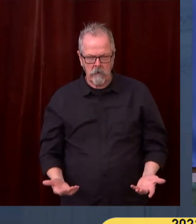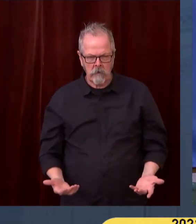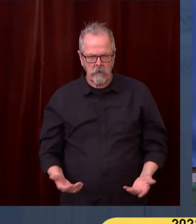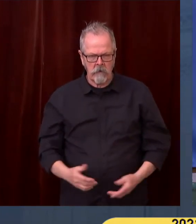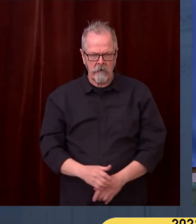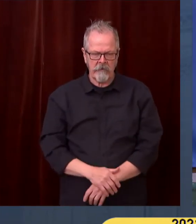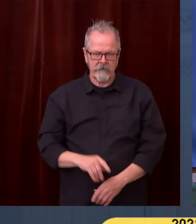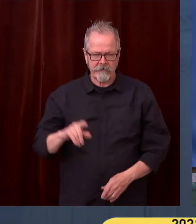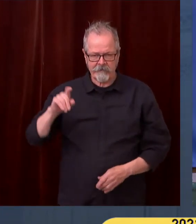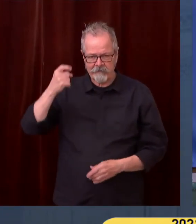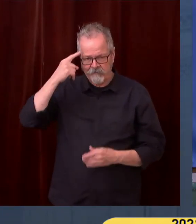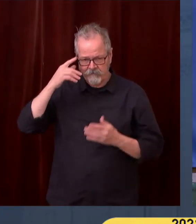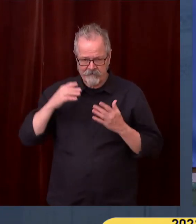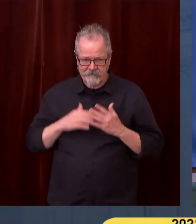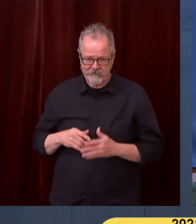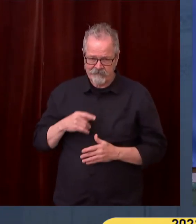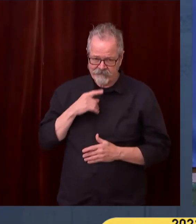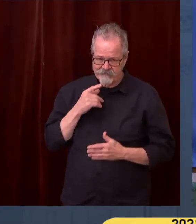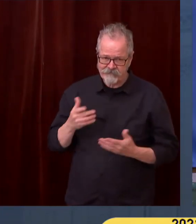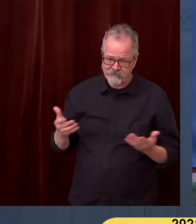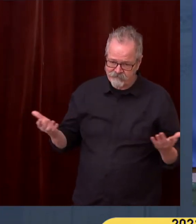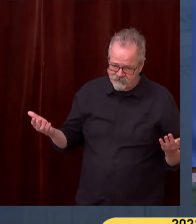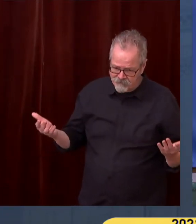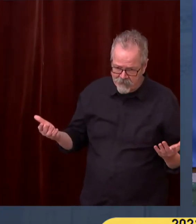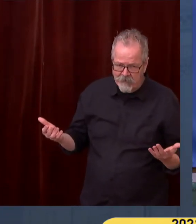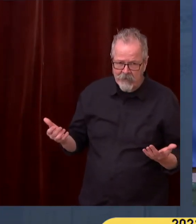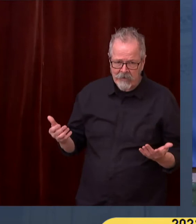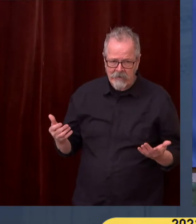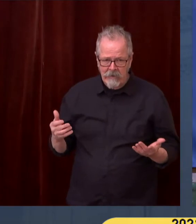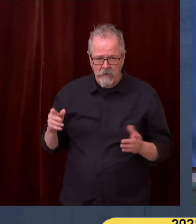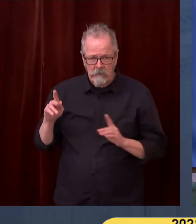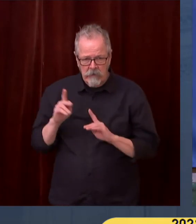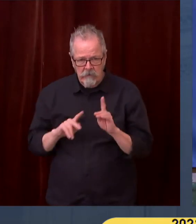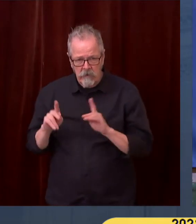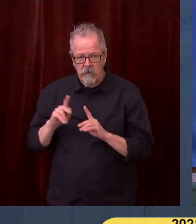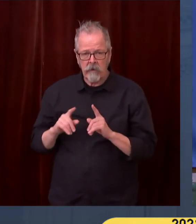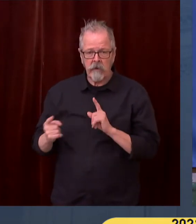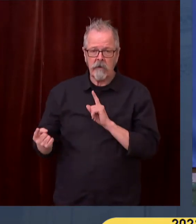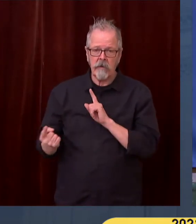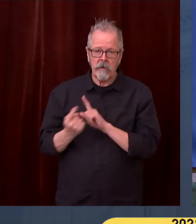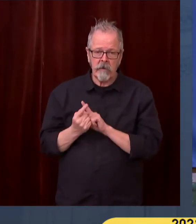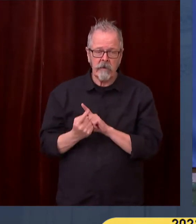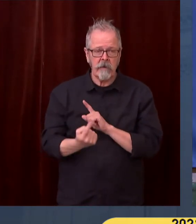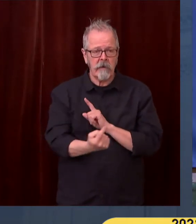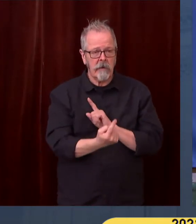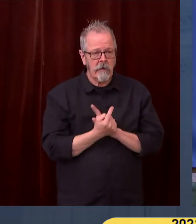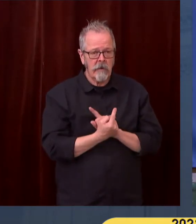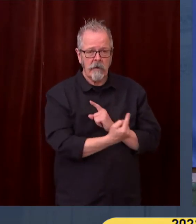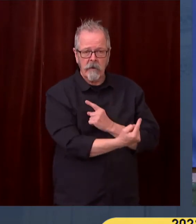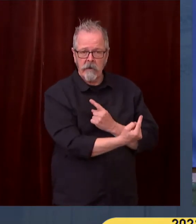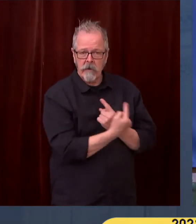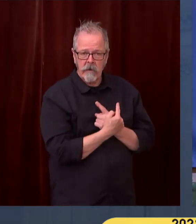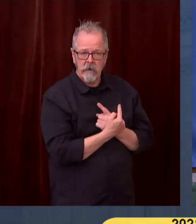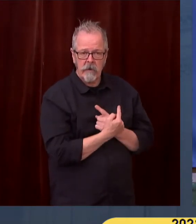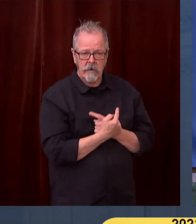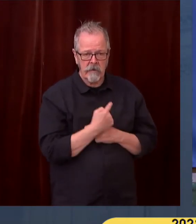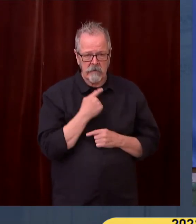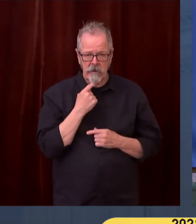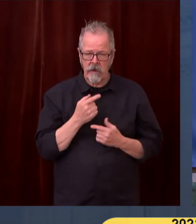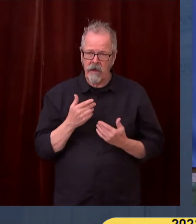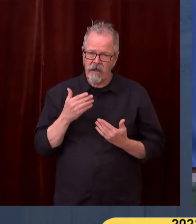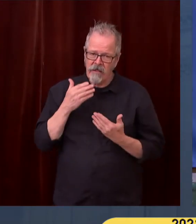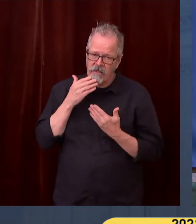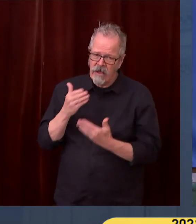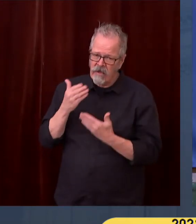people on the sidewalk come up to me and say, thank you for saving lives in the state of Washington. That's what the feedback I get back all